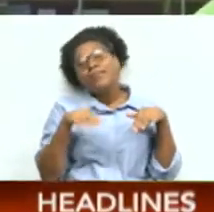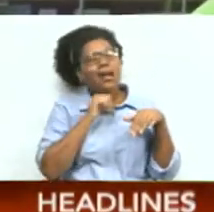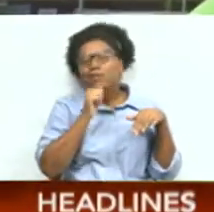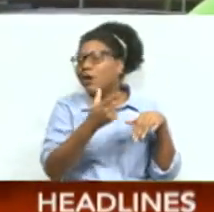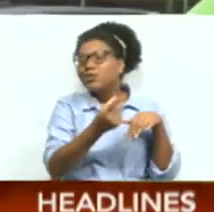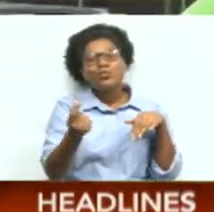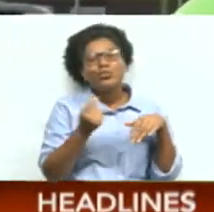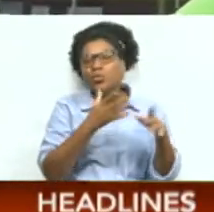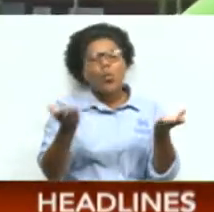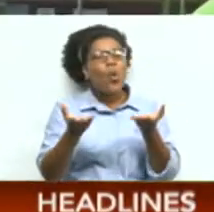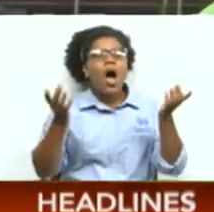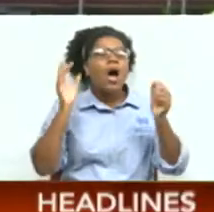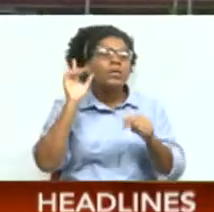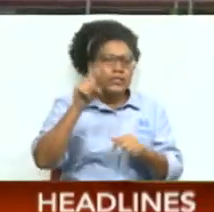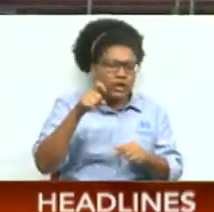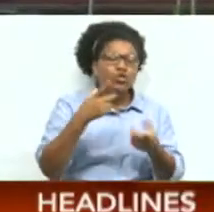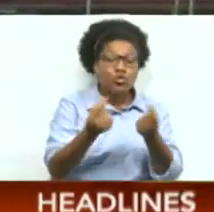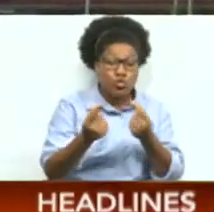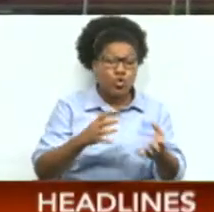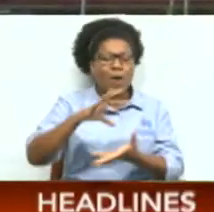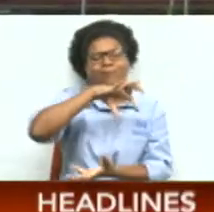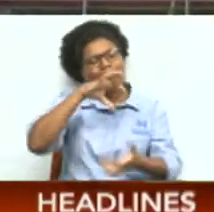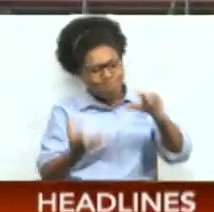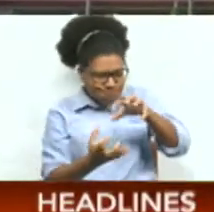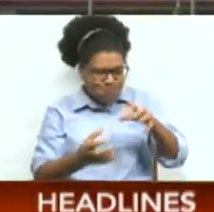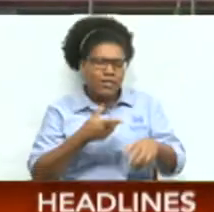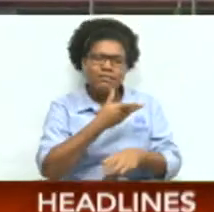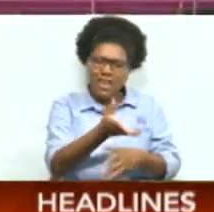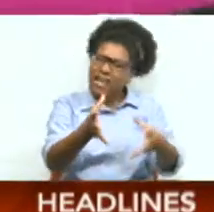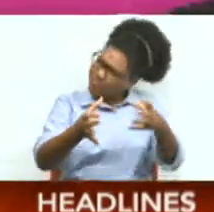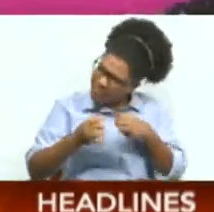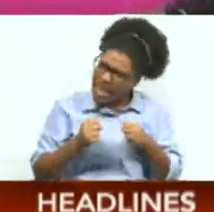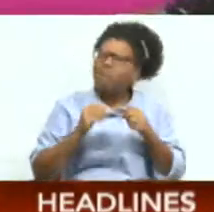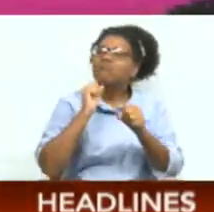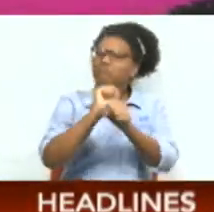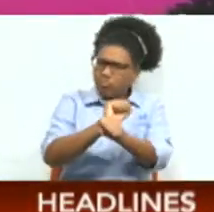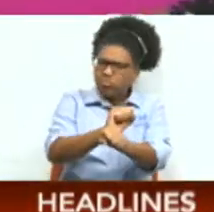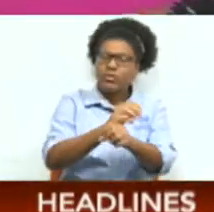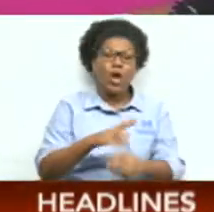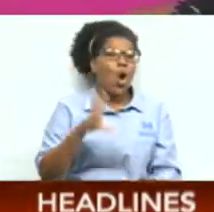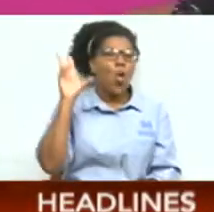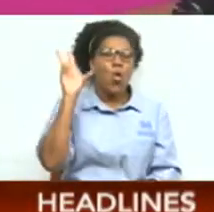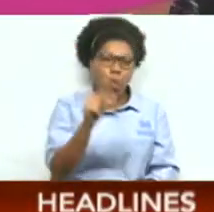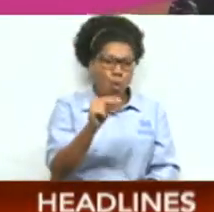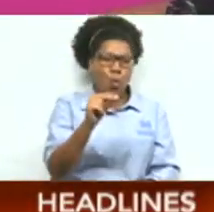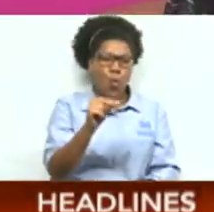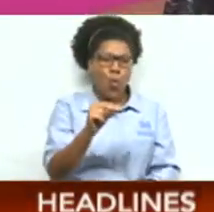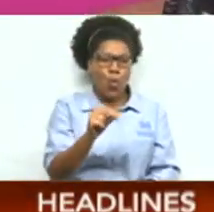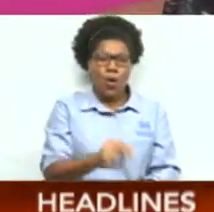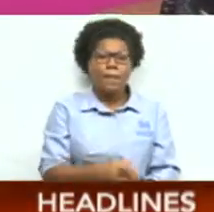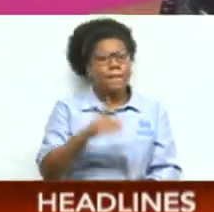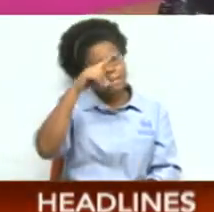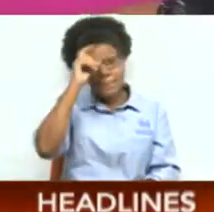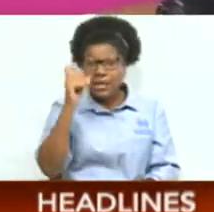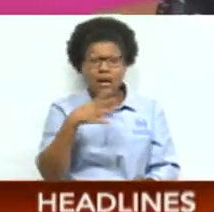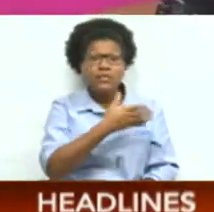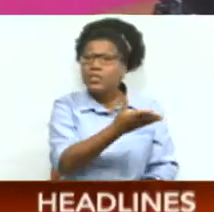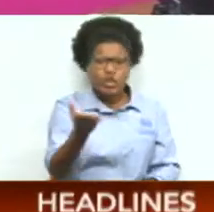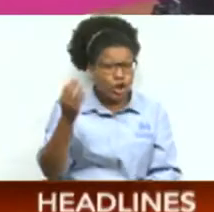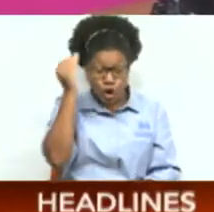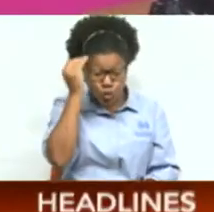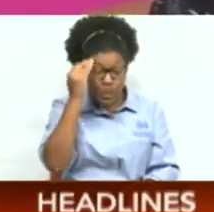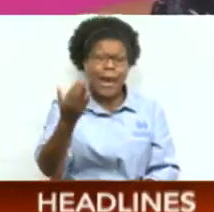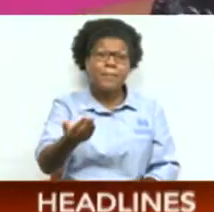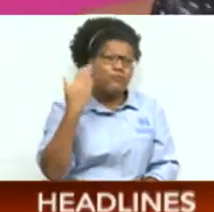we're supposed to do. So when you shuffle them, we actually get jobs done. No, because they should have known that